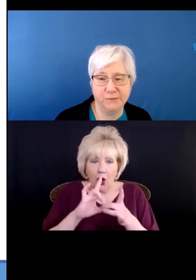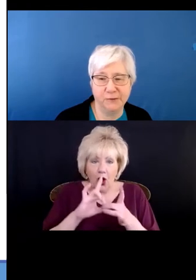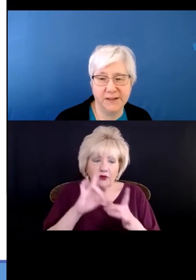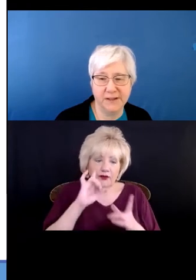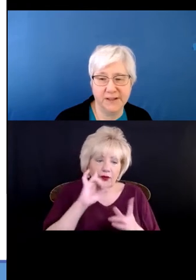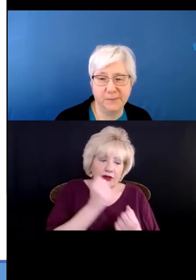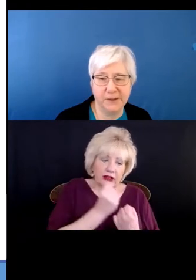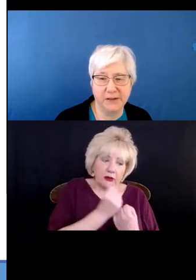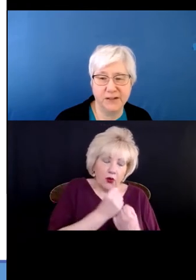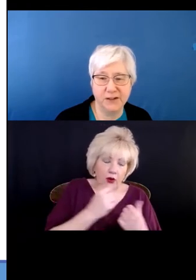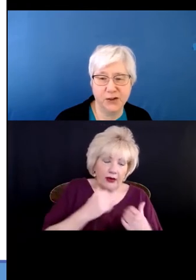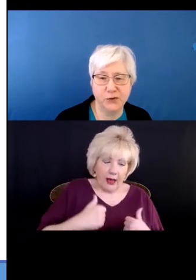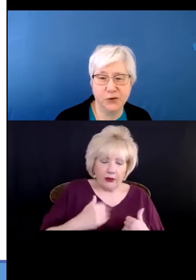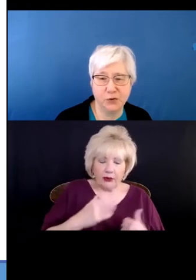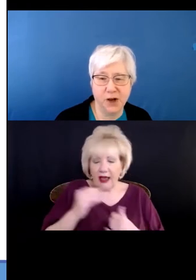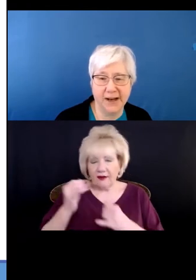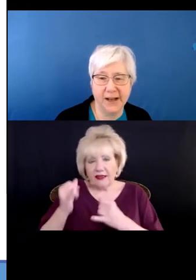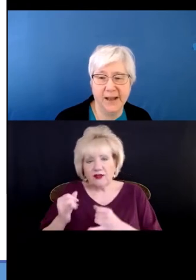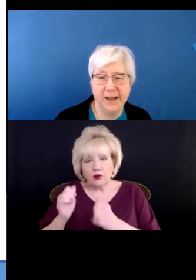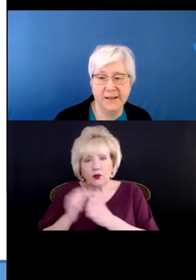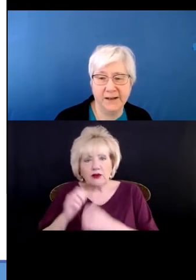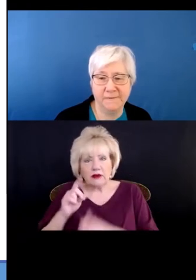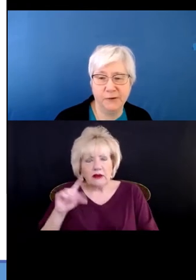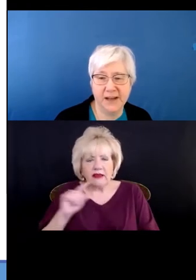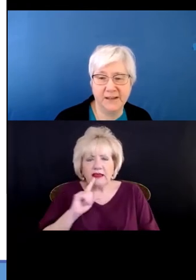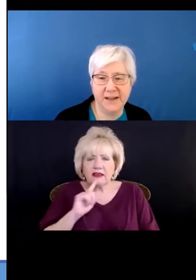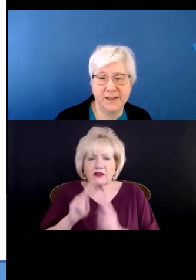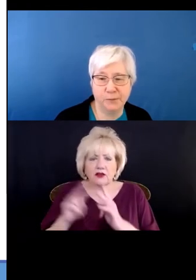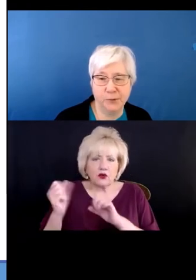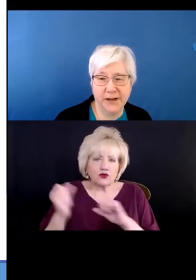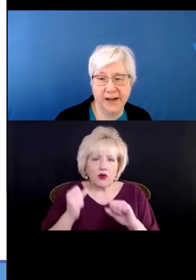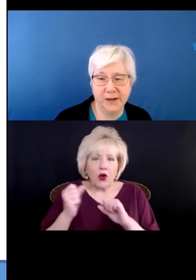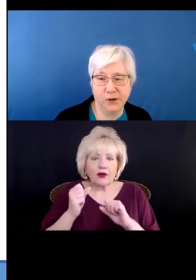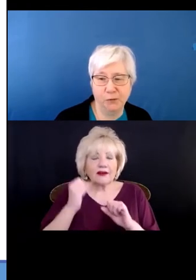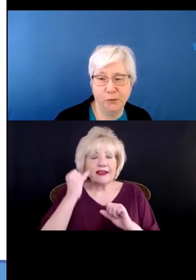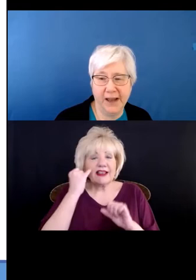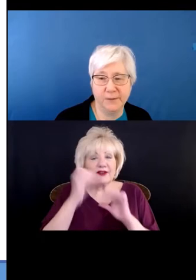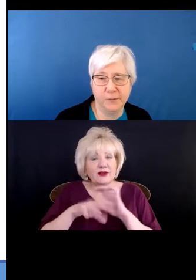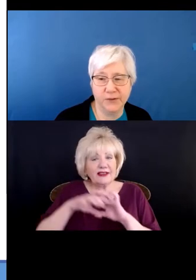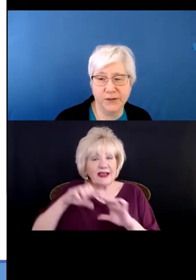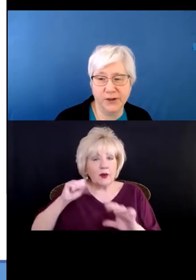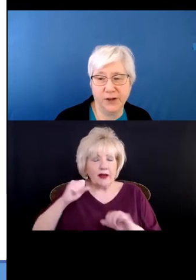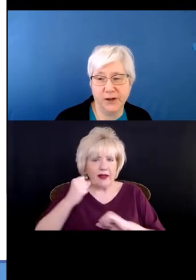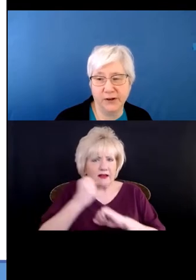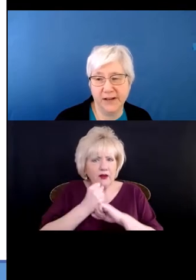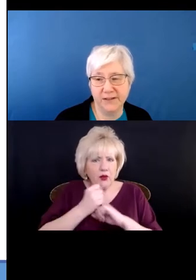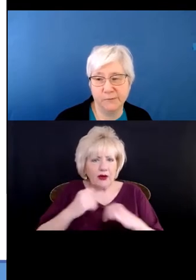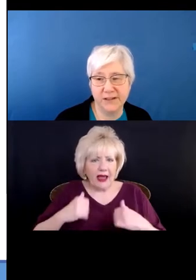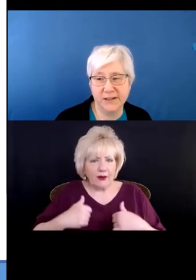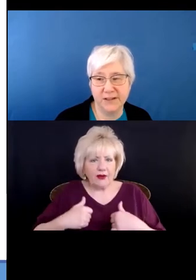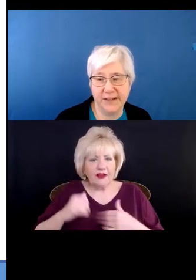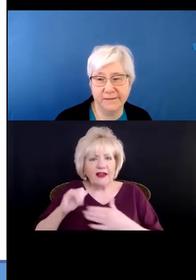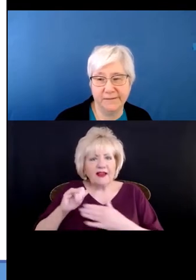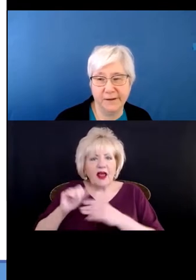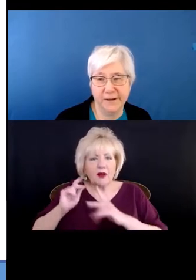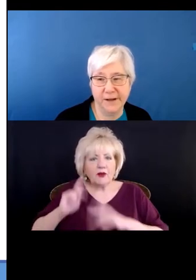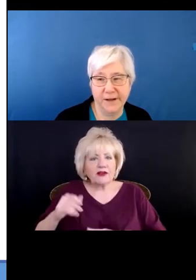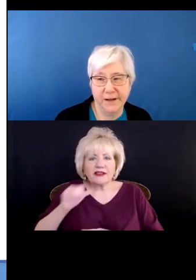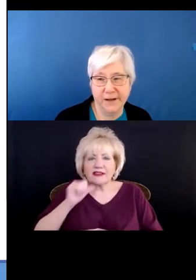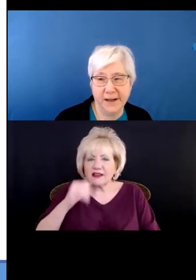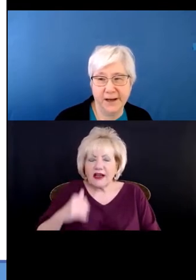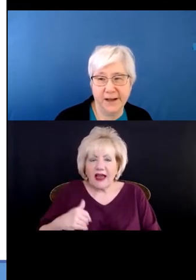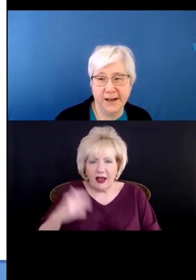the individual with the disability is so strong that if you take that support animal away, the person no longer has a reason to live.